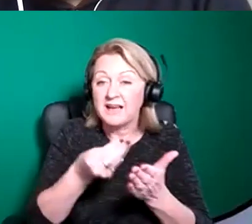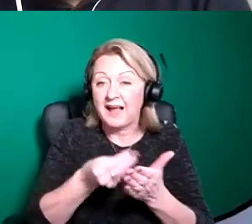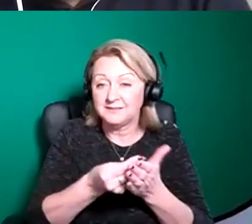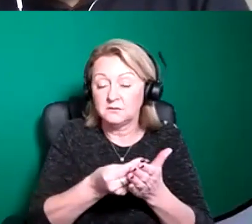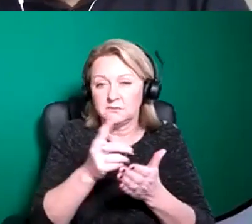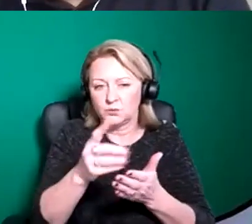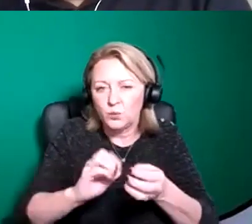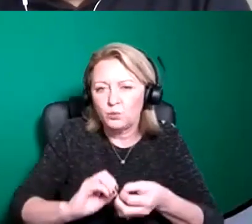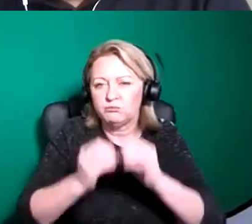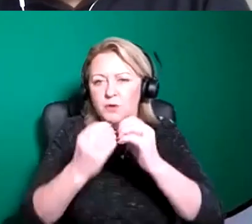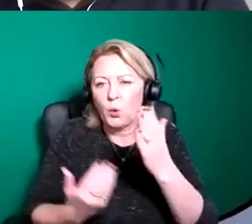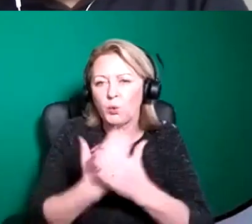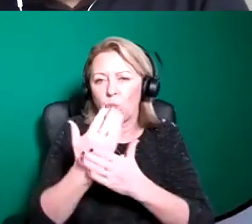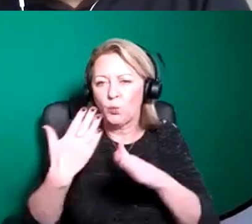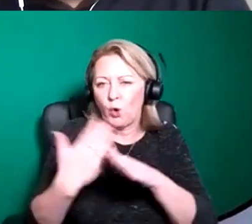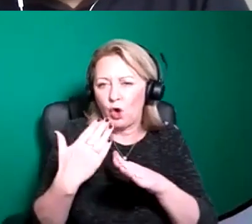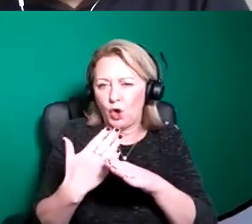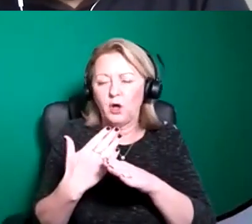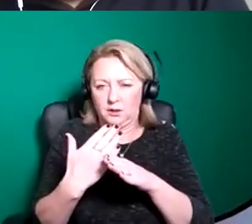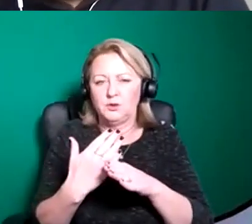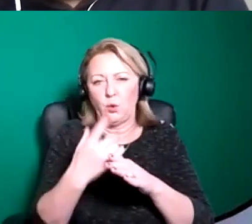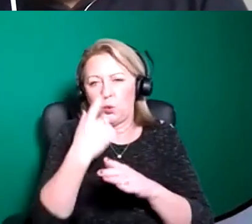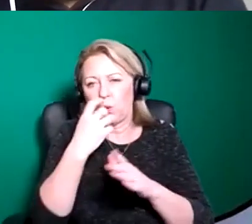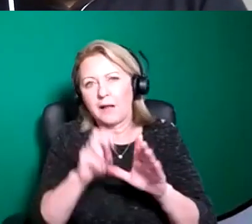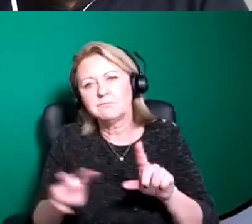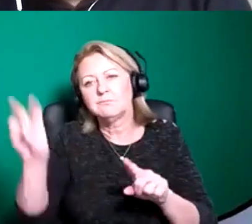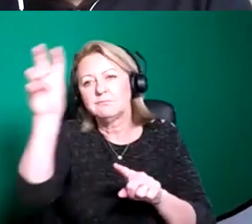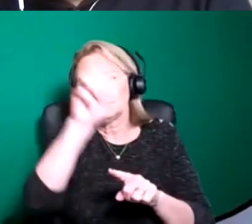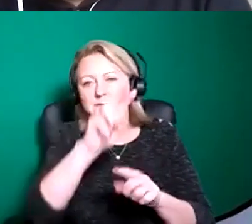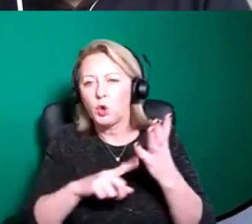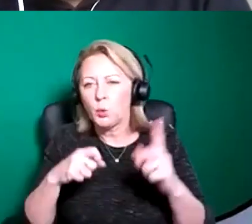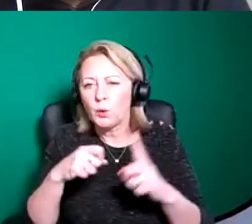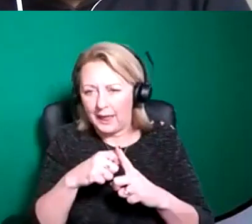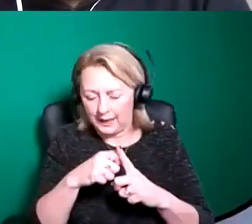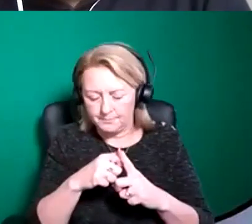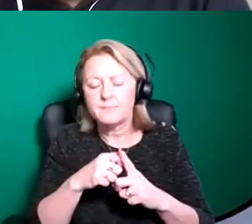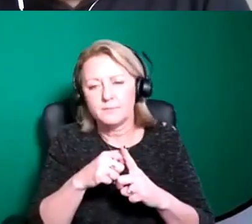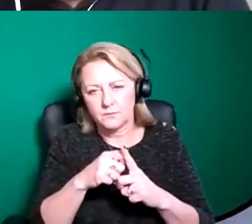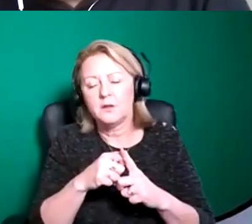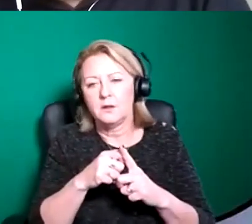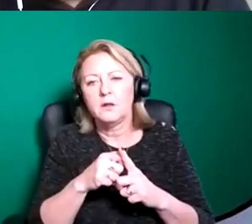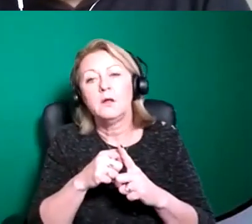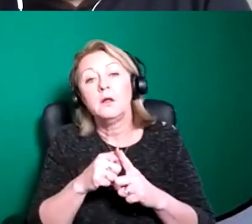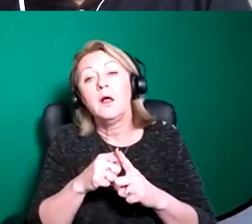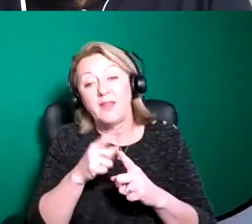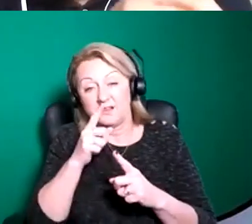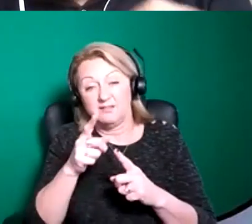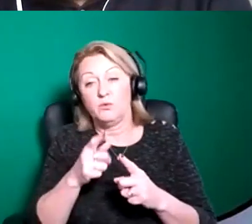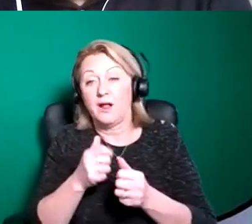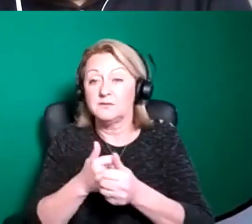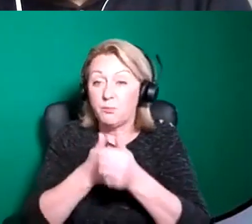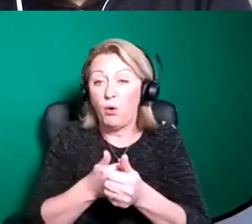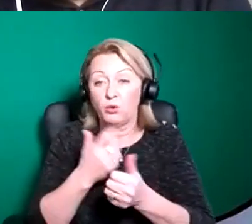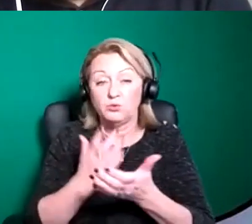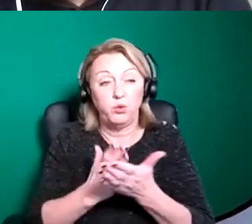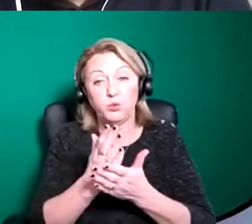new pieces of work and for touring across the uk and we also kind of support the touring of that to our kind of festivals and but